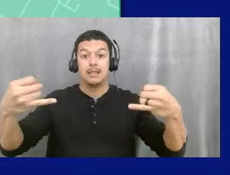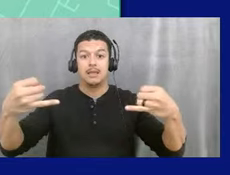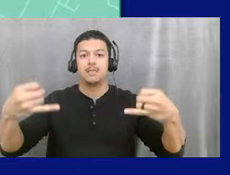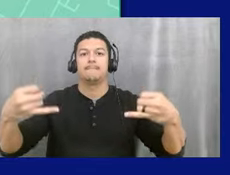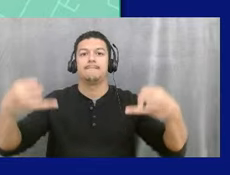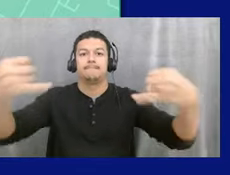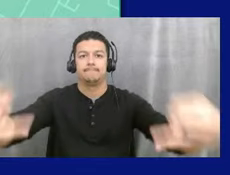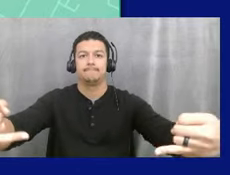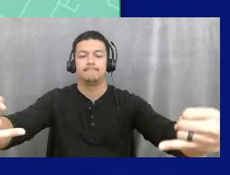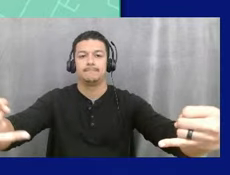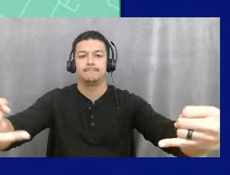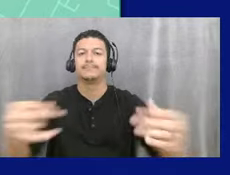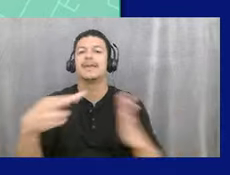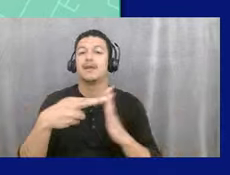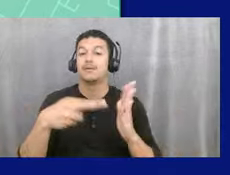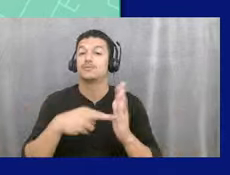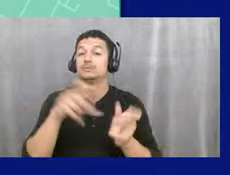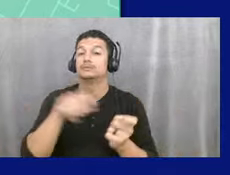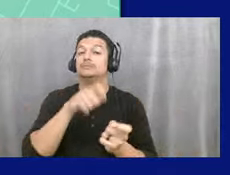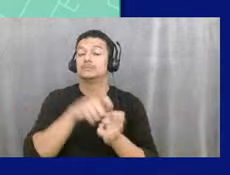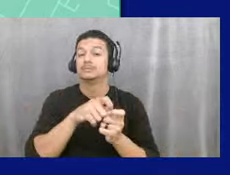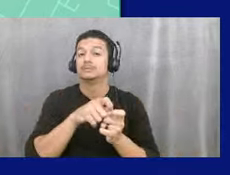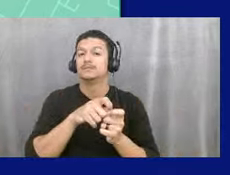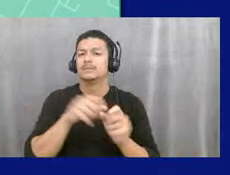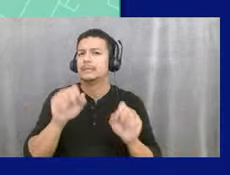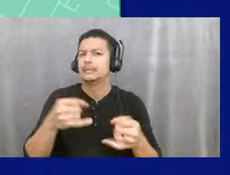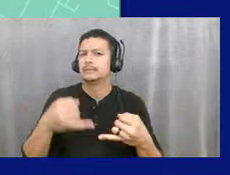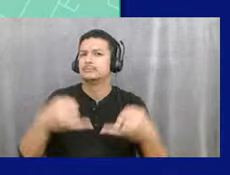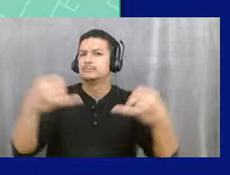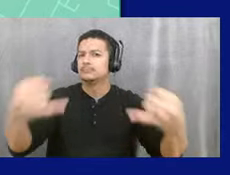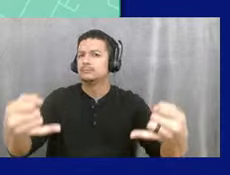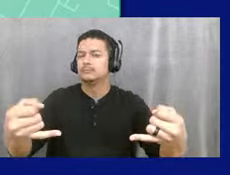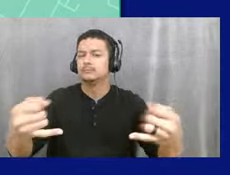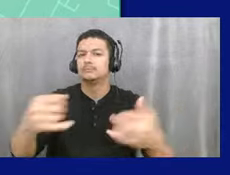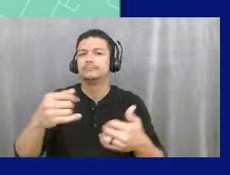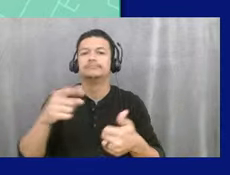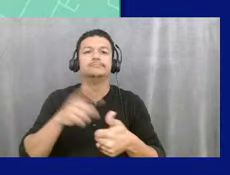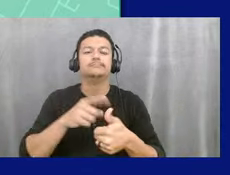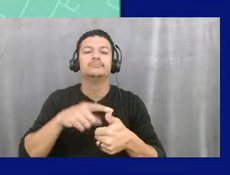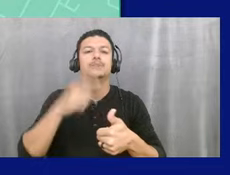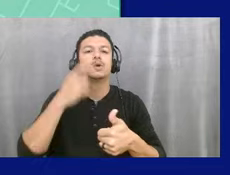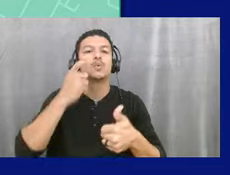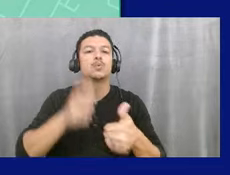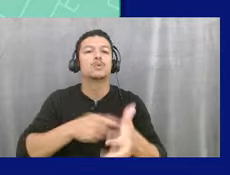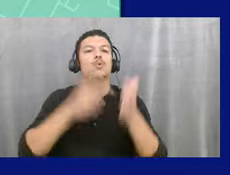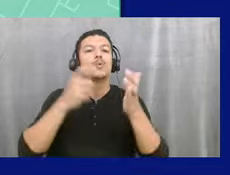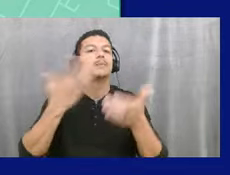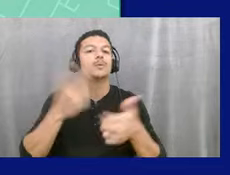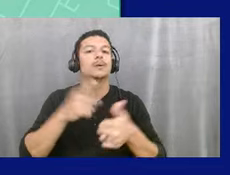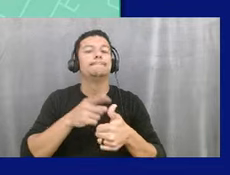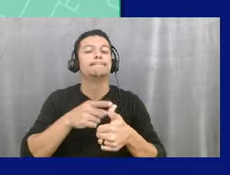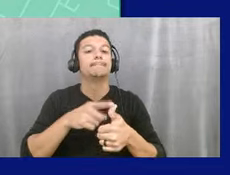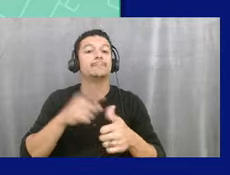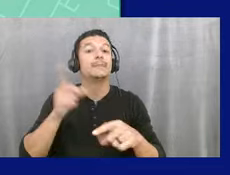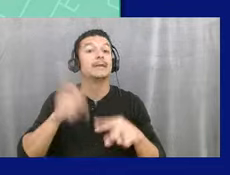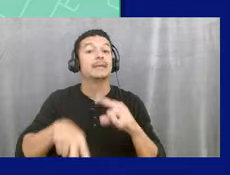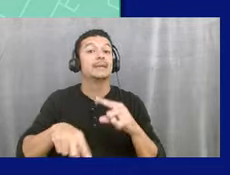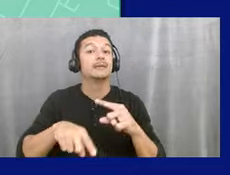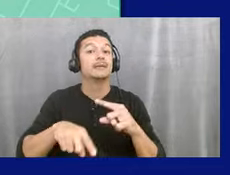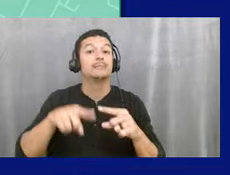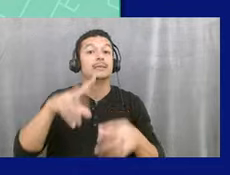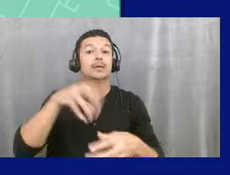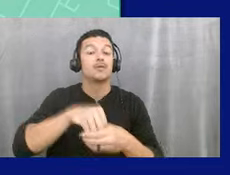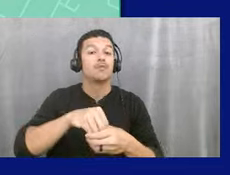annexed. The kind of top ones is it has to be unincorporated, right? So we can't annex other cities. It has to be what the state statute